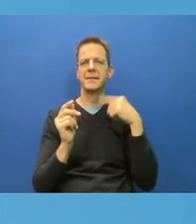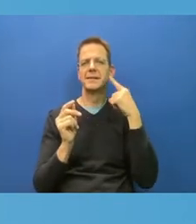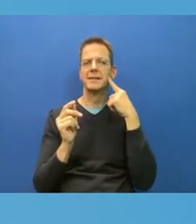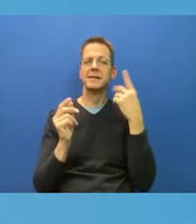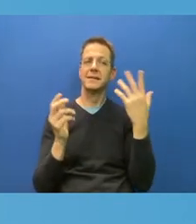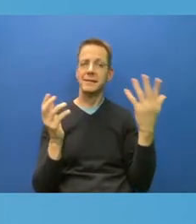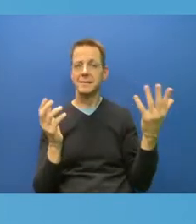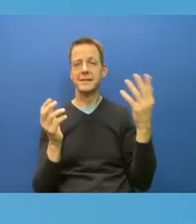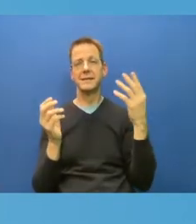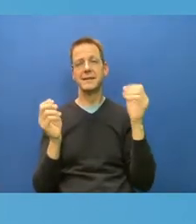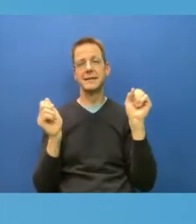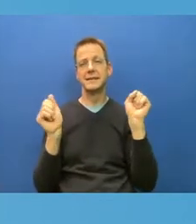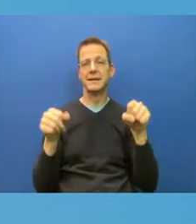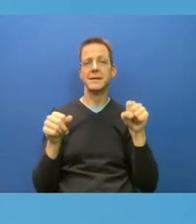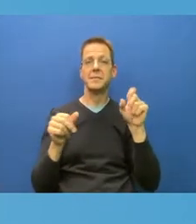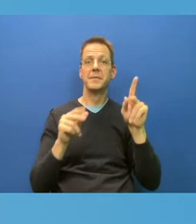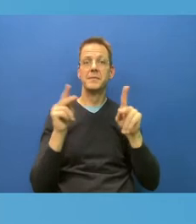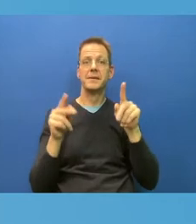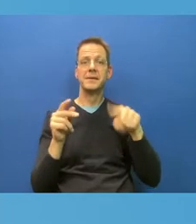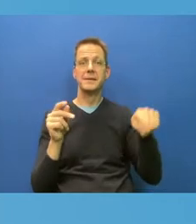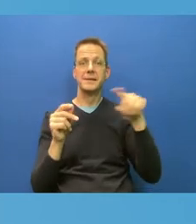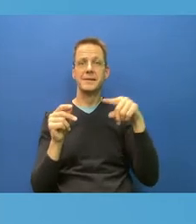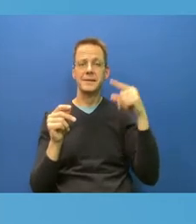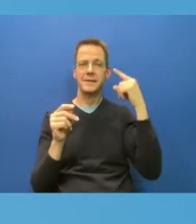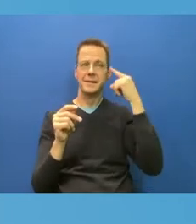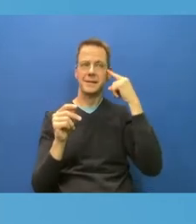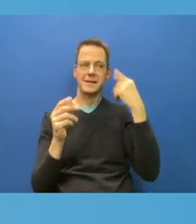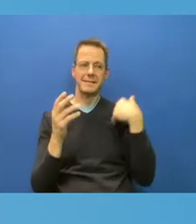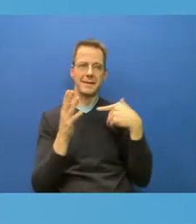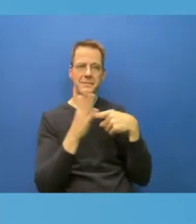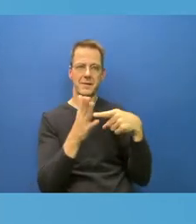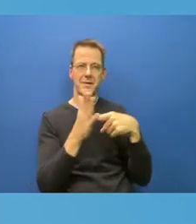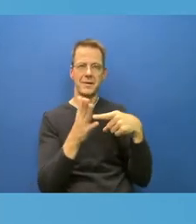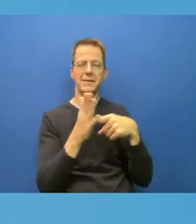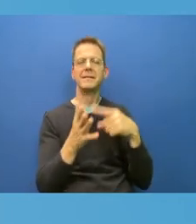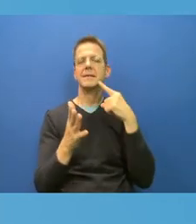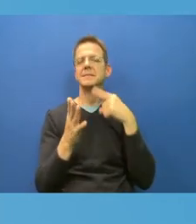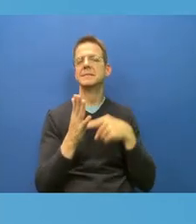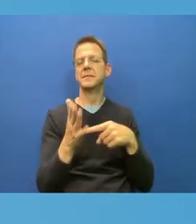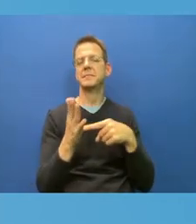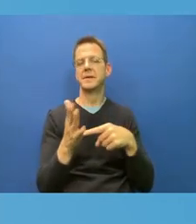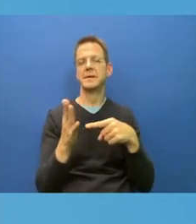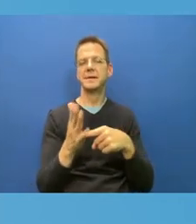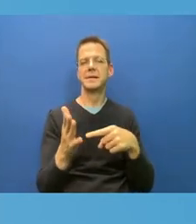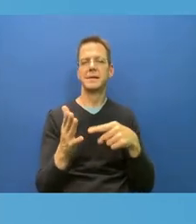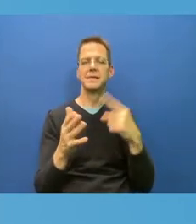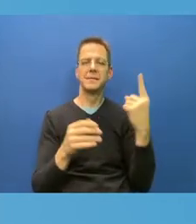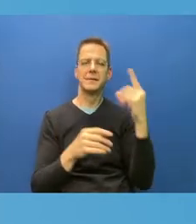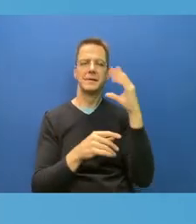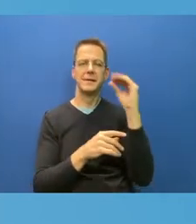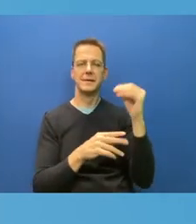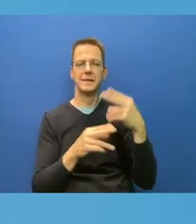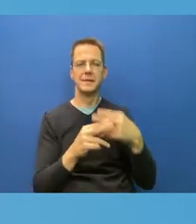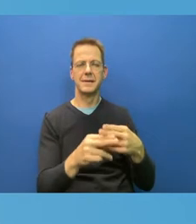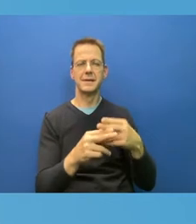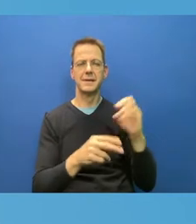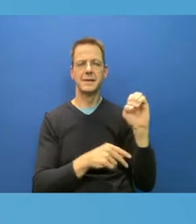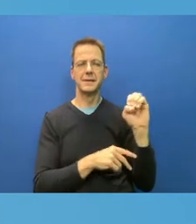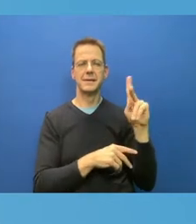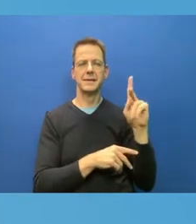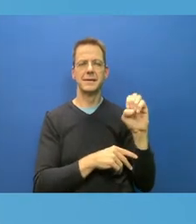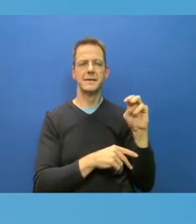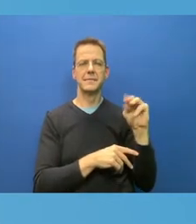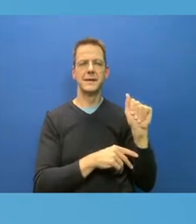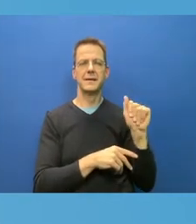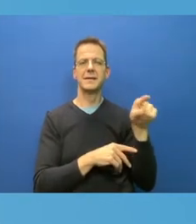Satoshi Akima, who I follow as an Australian physician, said, you know, it's a cholera epidemic. It's reasonable to tell people not to